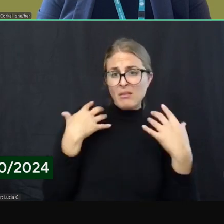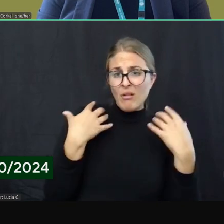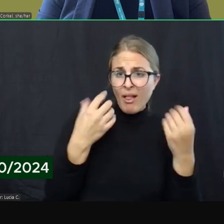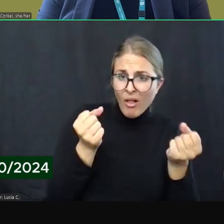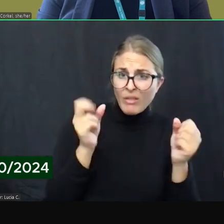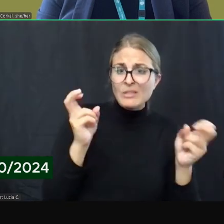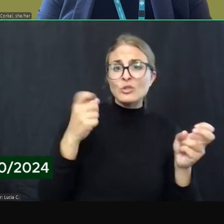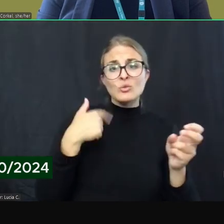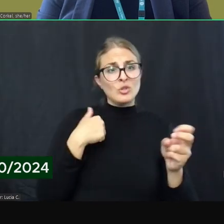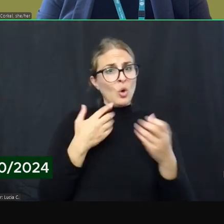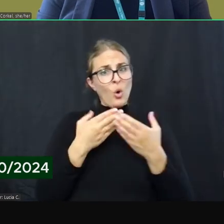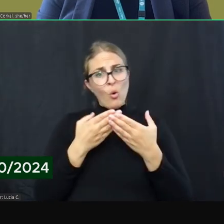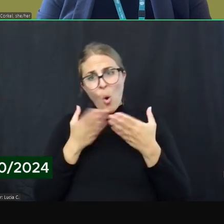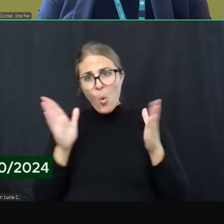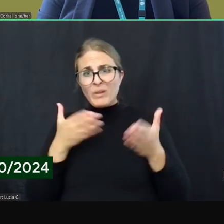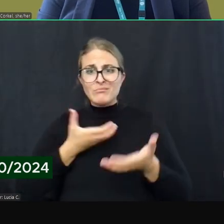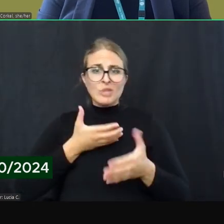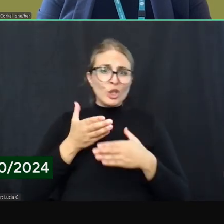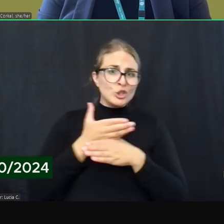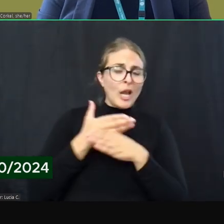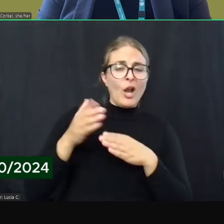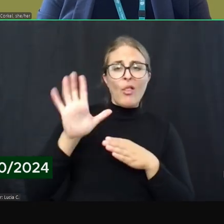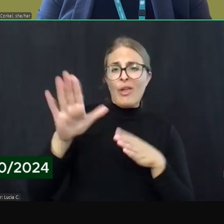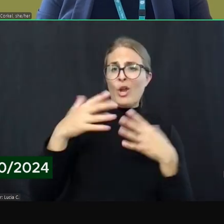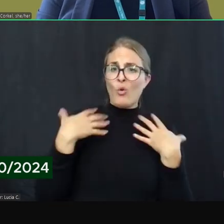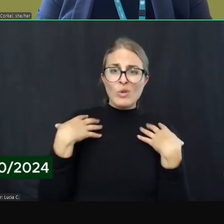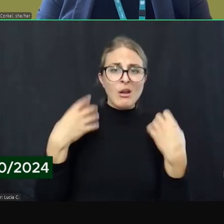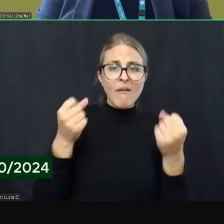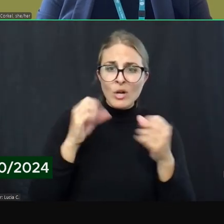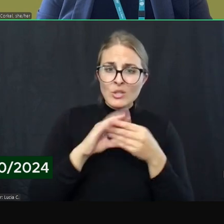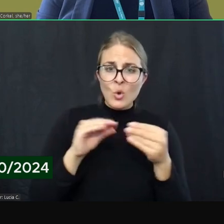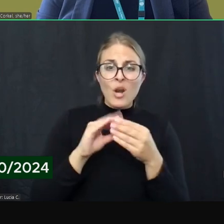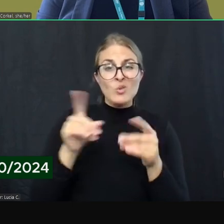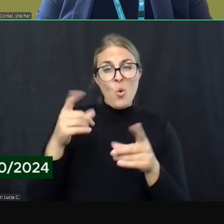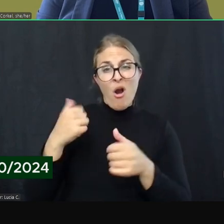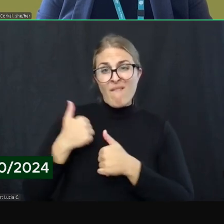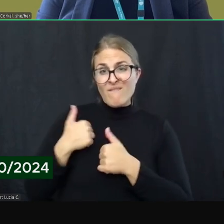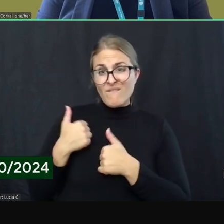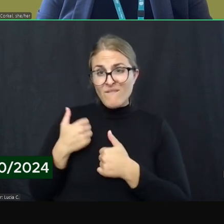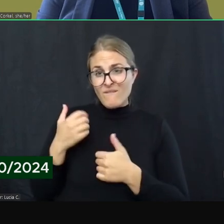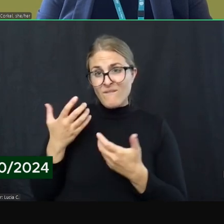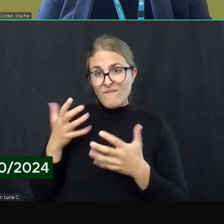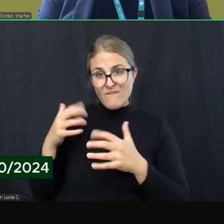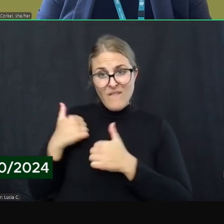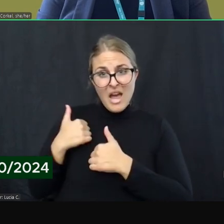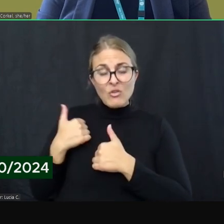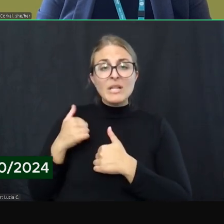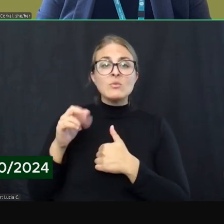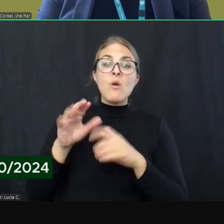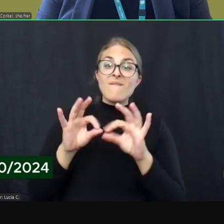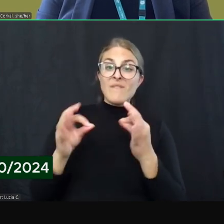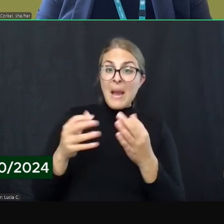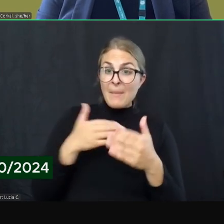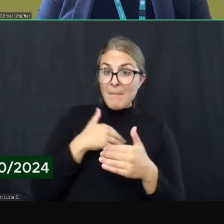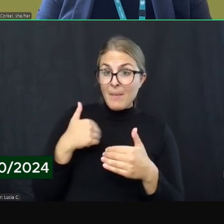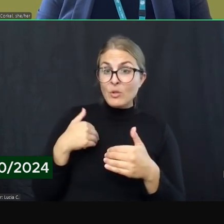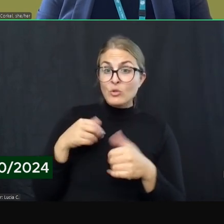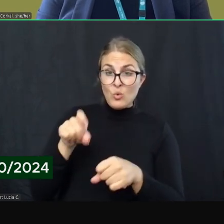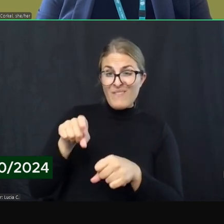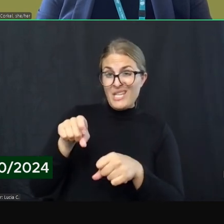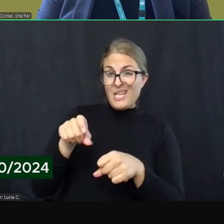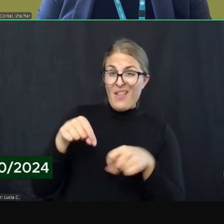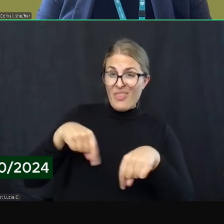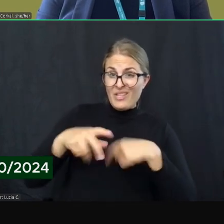stories, who identify as veterans, who have family members, who have accessed similar services. And